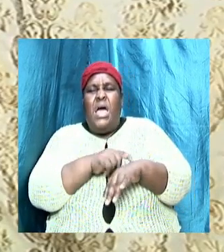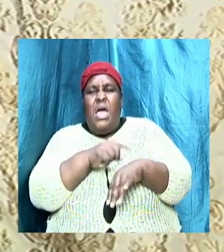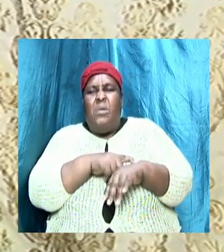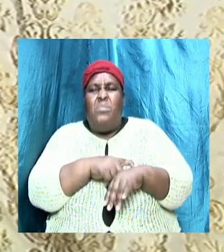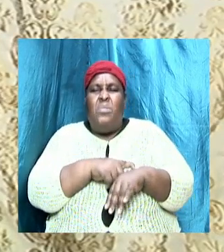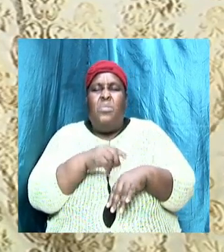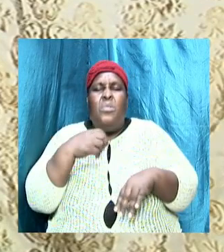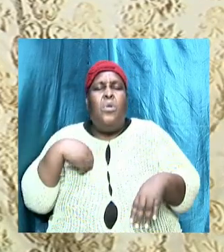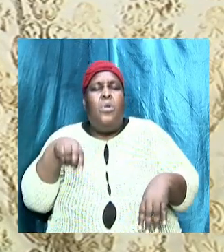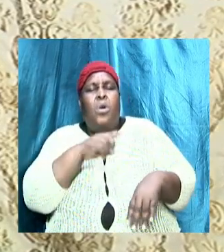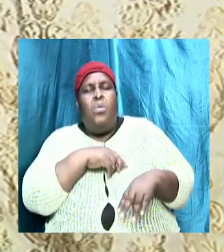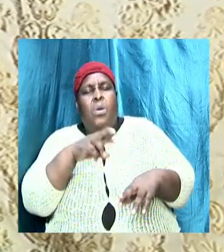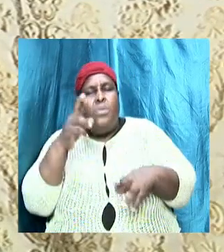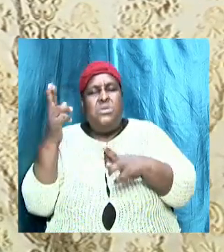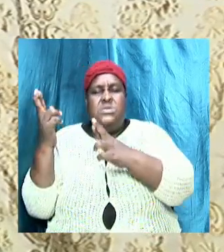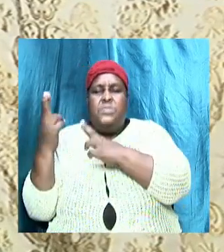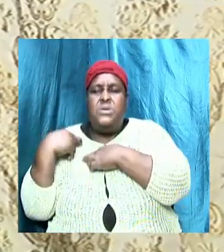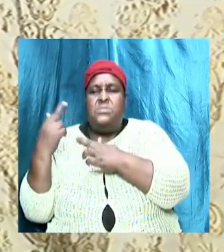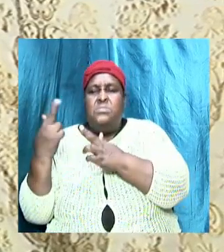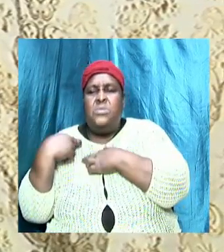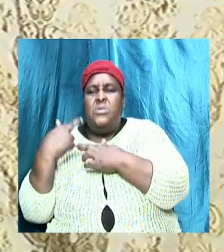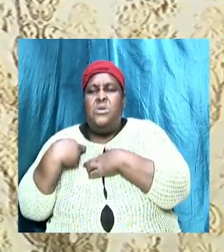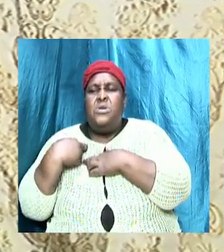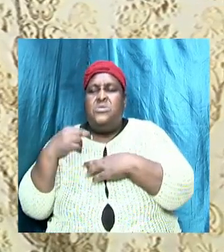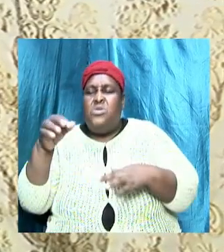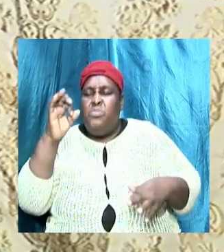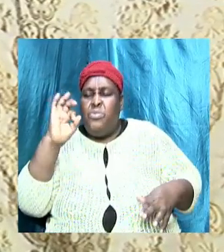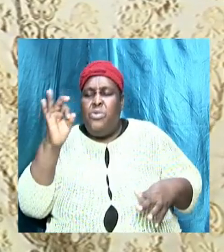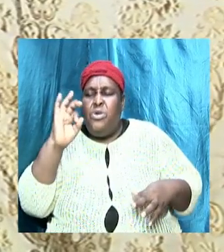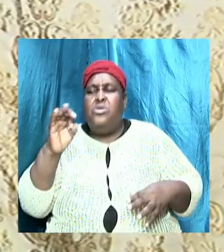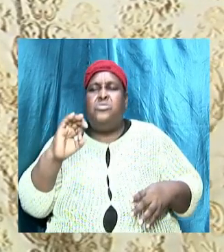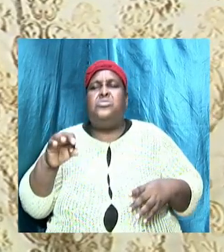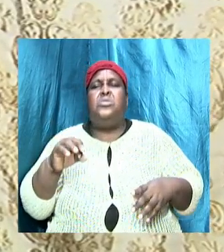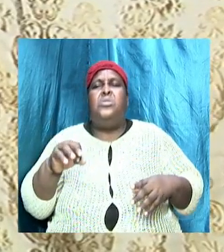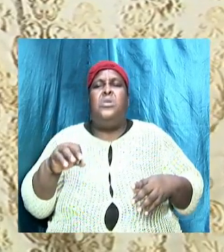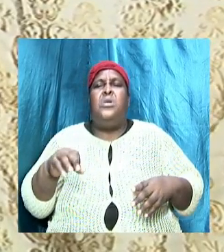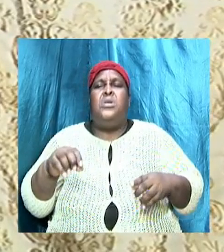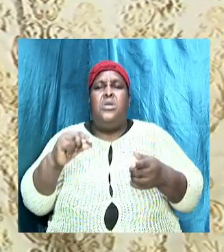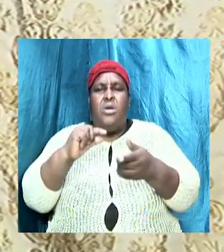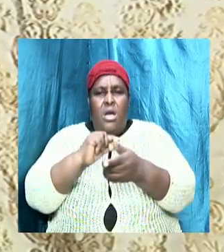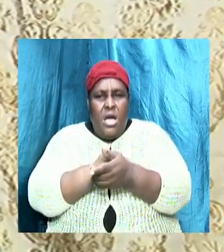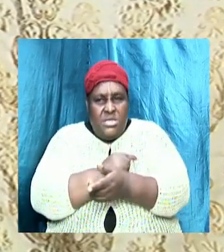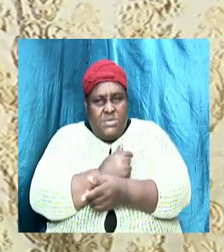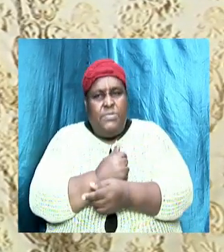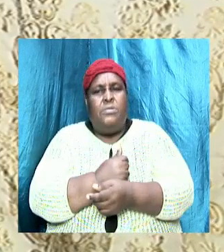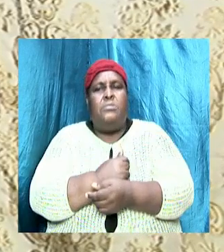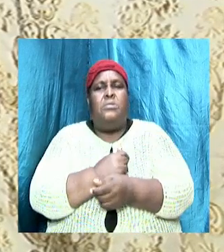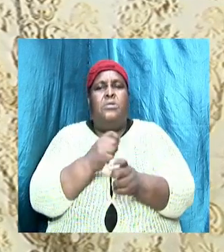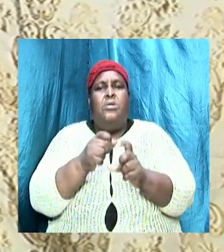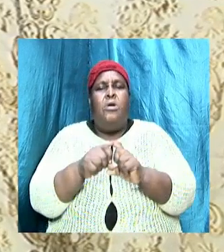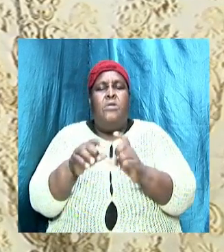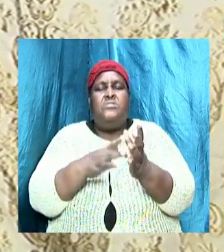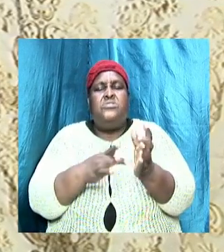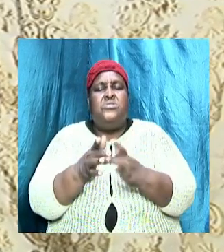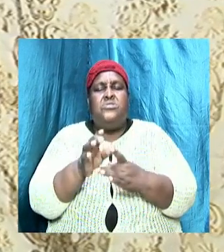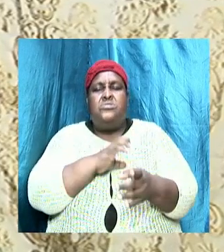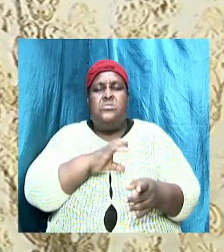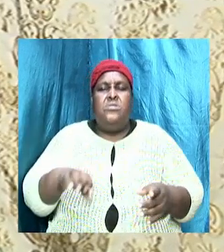deliver the message and not to change it because the gospel is a sacred trust